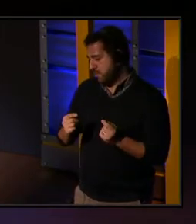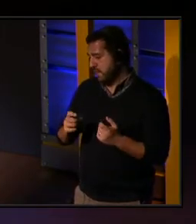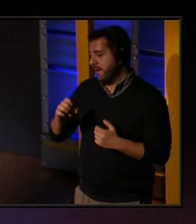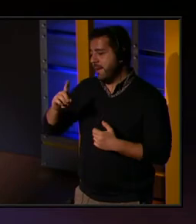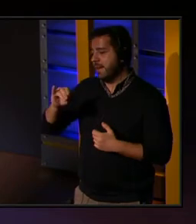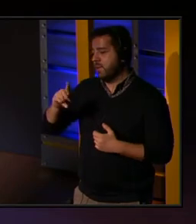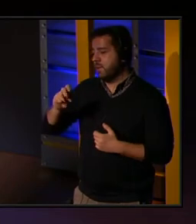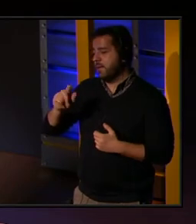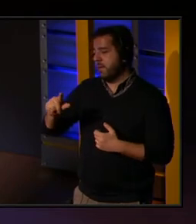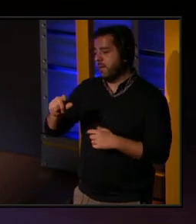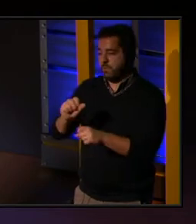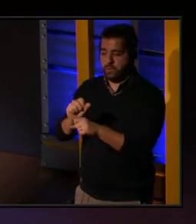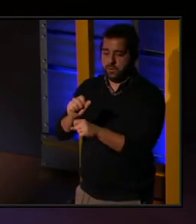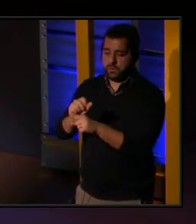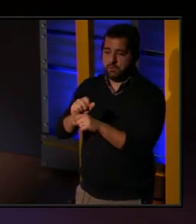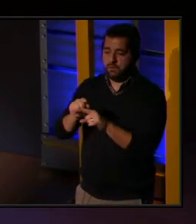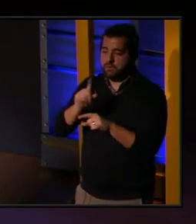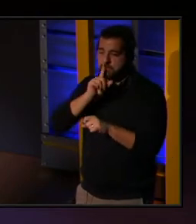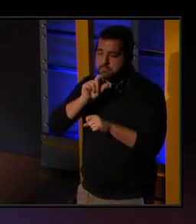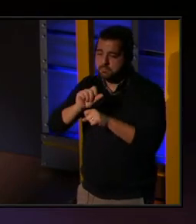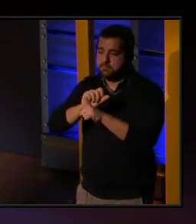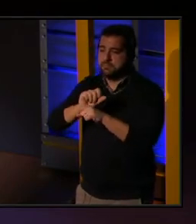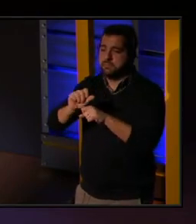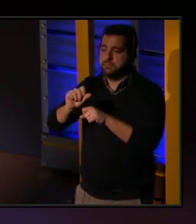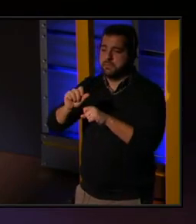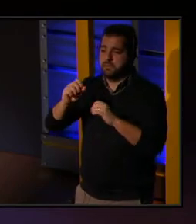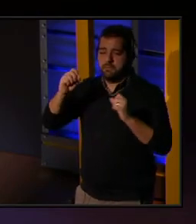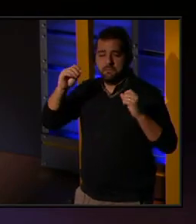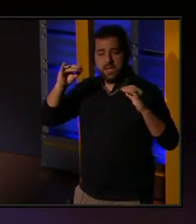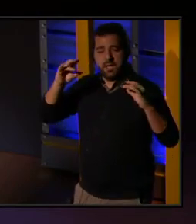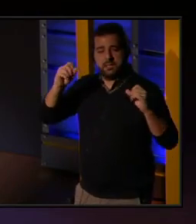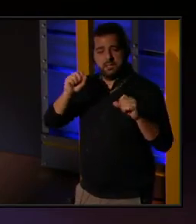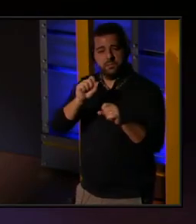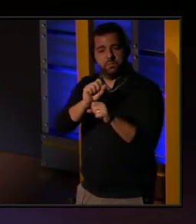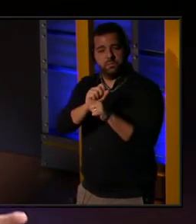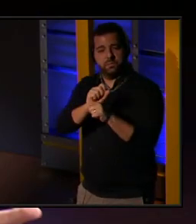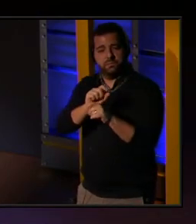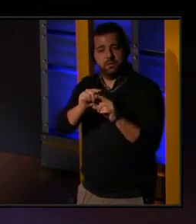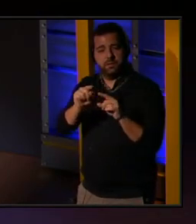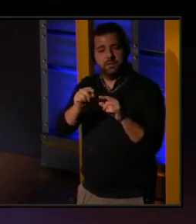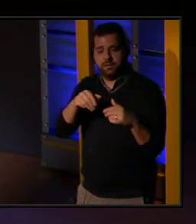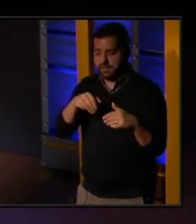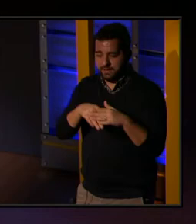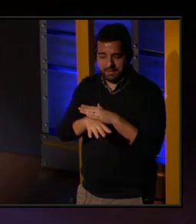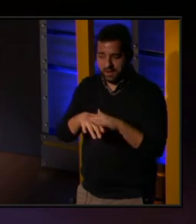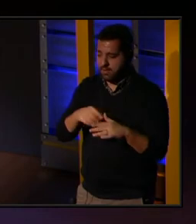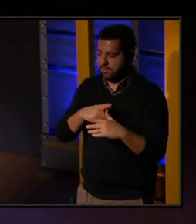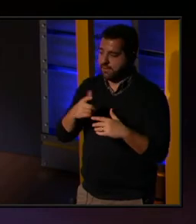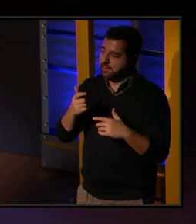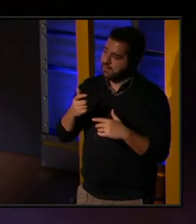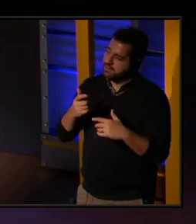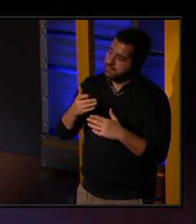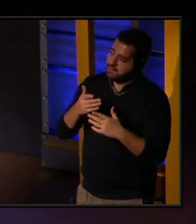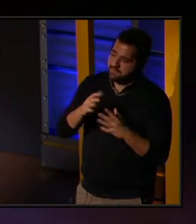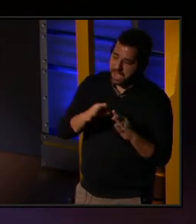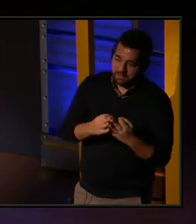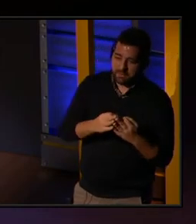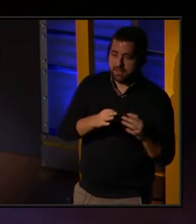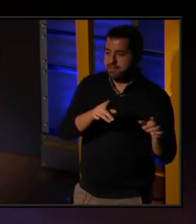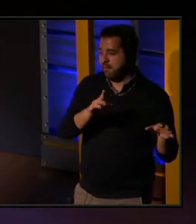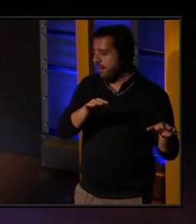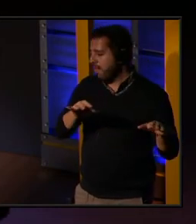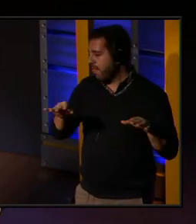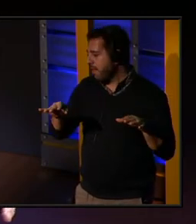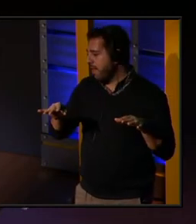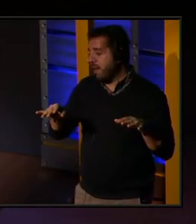editorial work, but really amazing work, but kind of going in and out of families. And it sort of existed on two